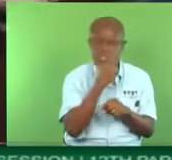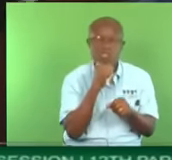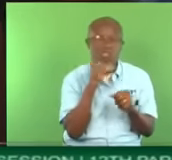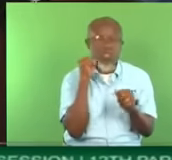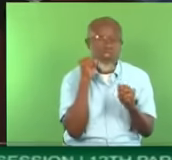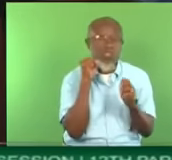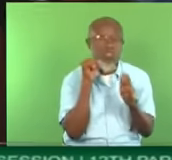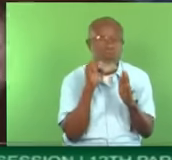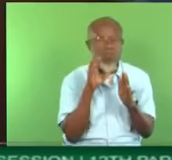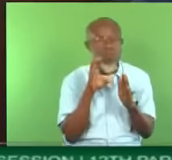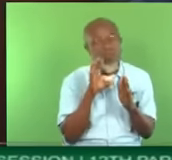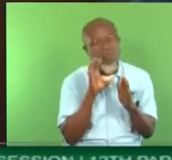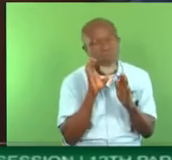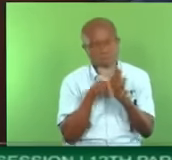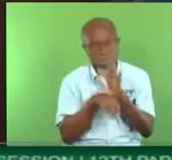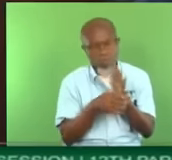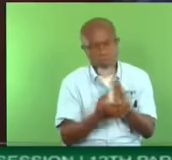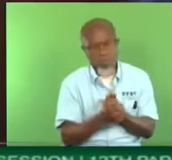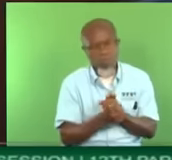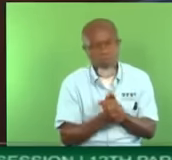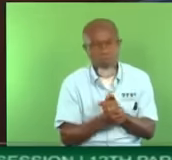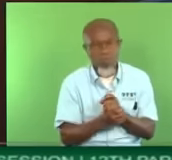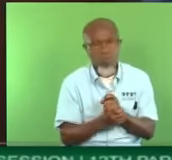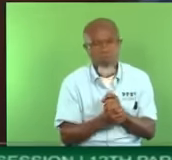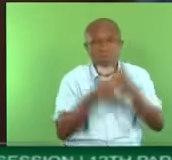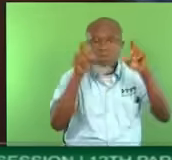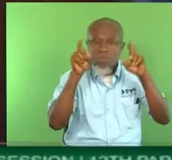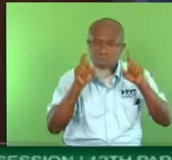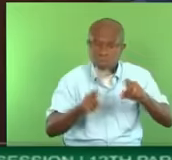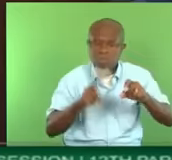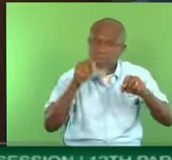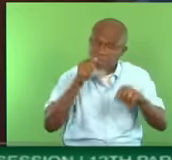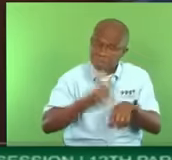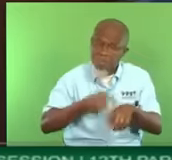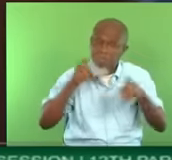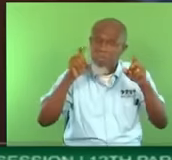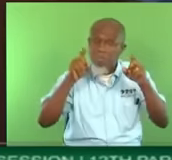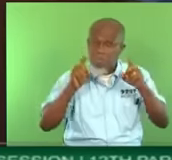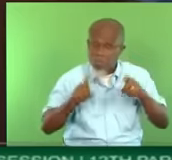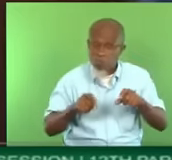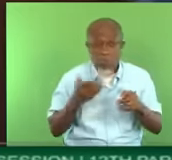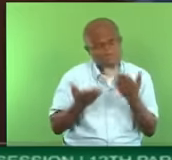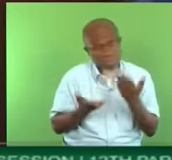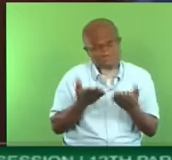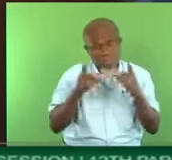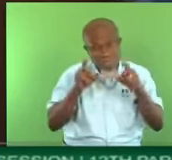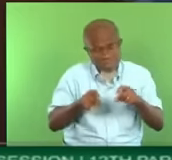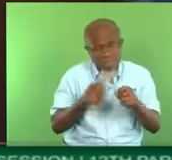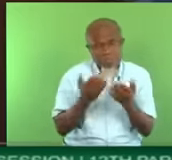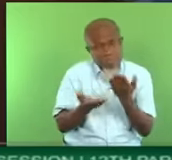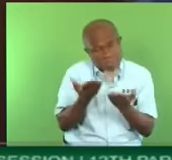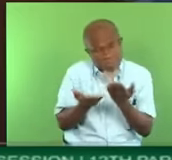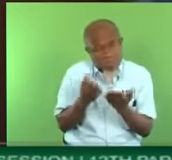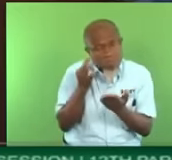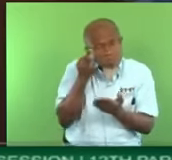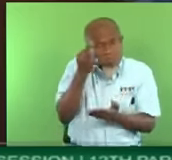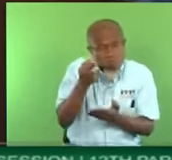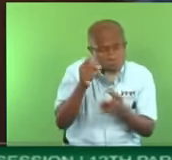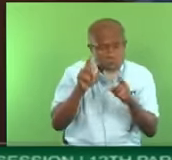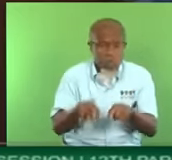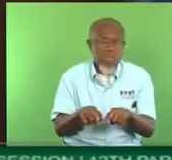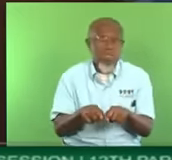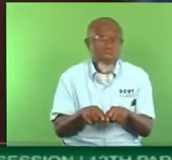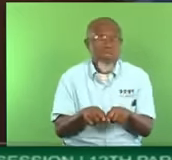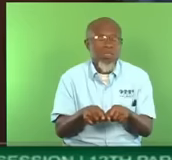the world. There's a threat, you know, in different parts of the world. But we need, the time is coming when we may need international help. Because Madam Speaker, let's be